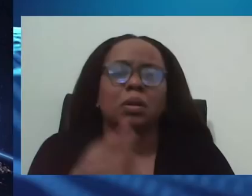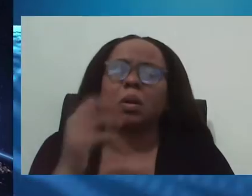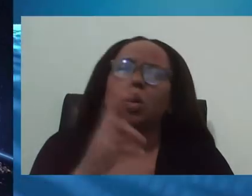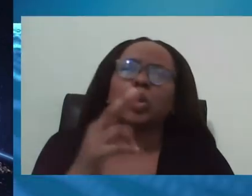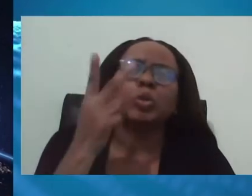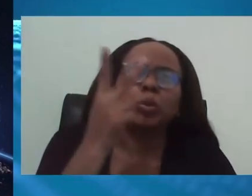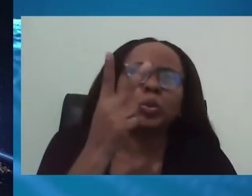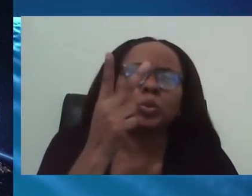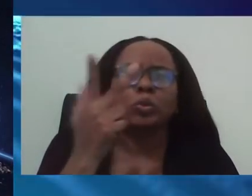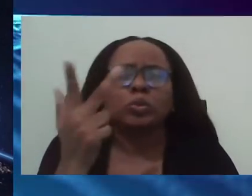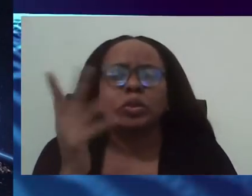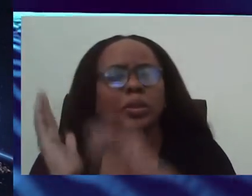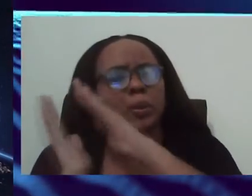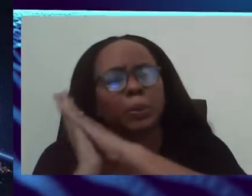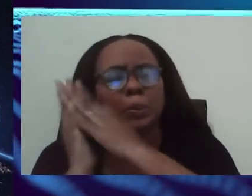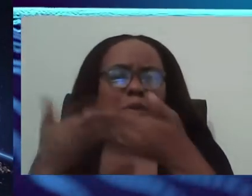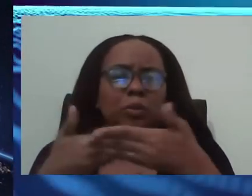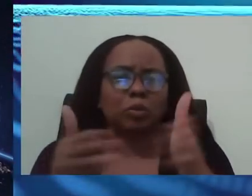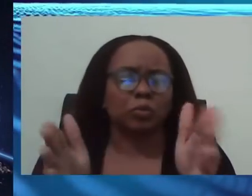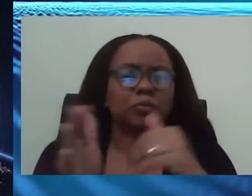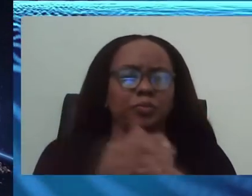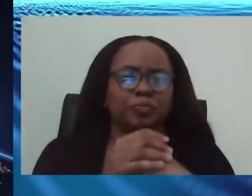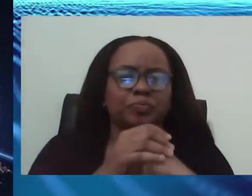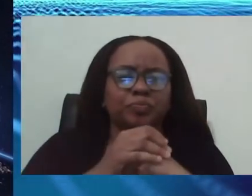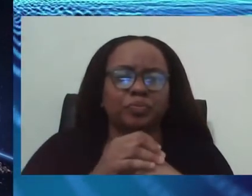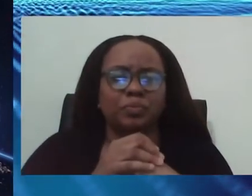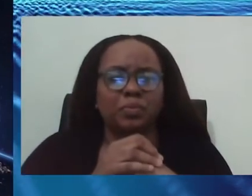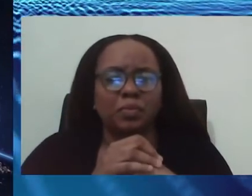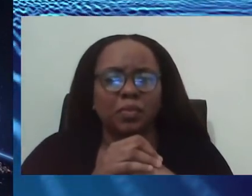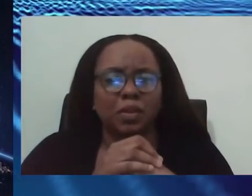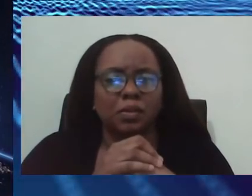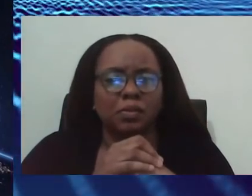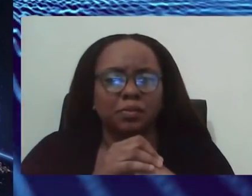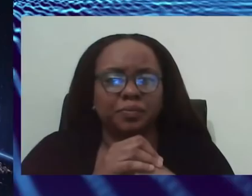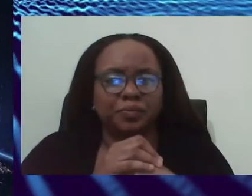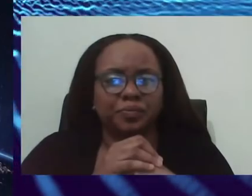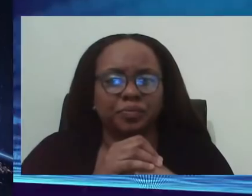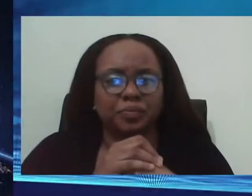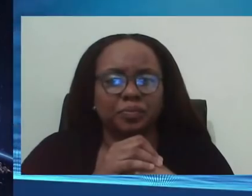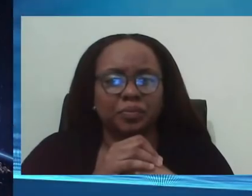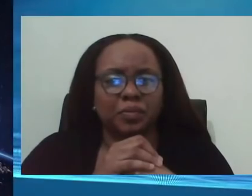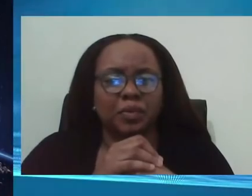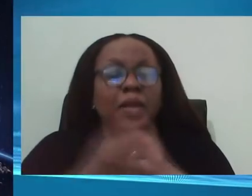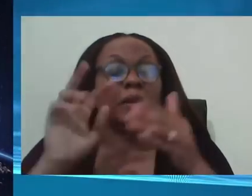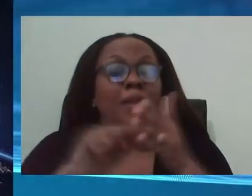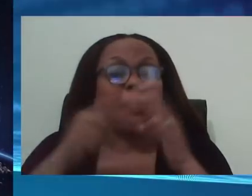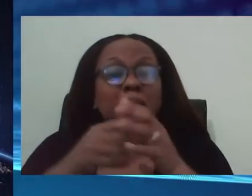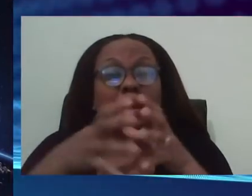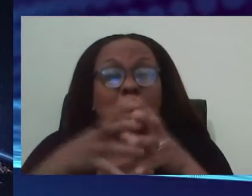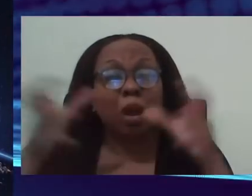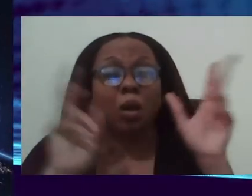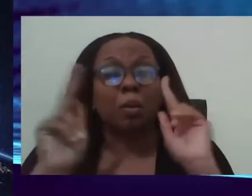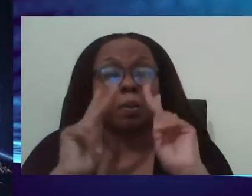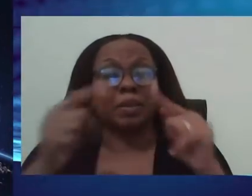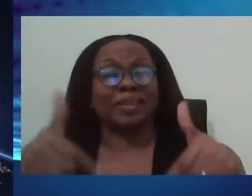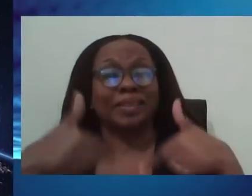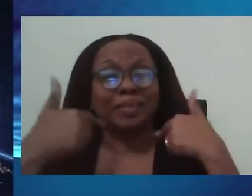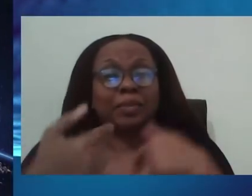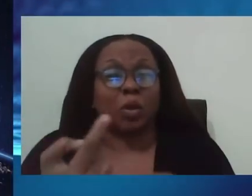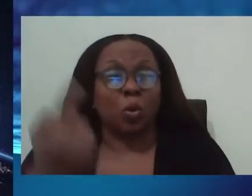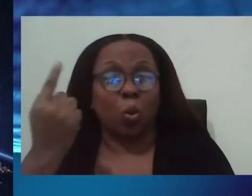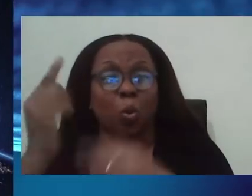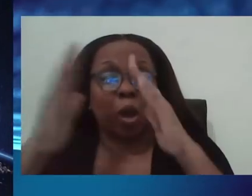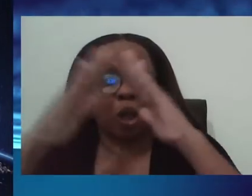situation like that, the population density within that home is very high. As you heard Dr. Soberts Graham said,